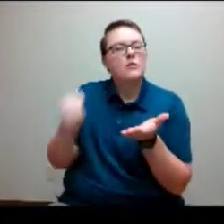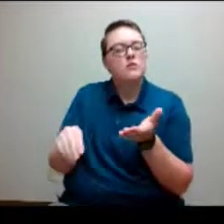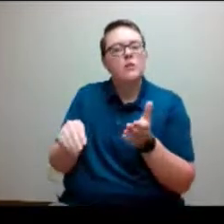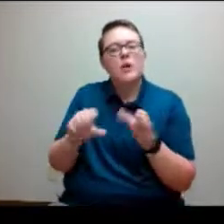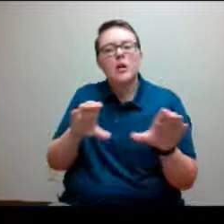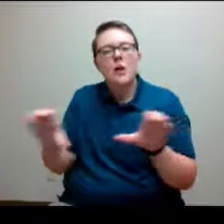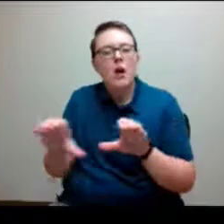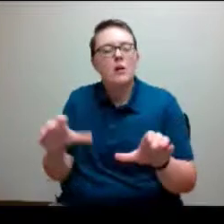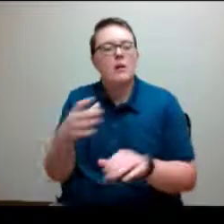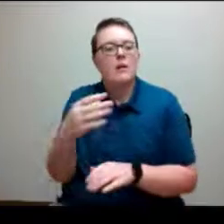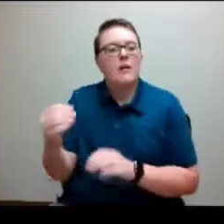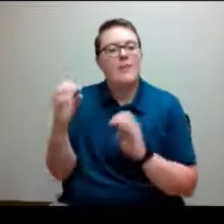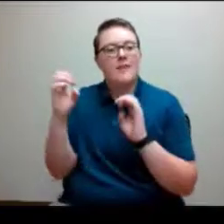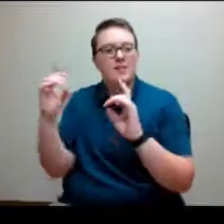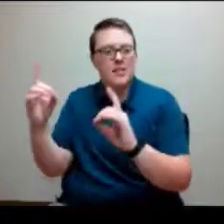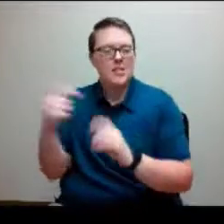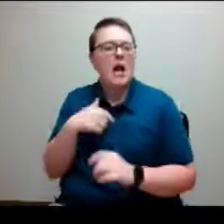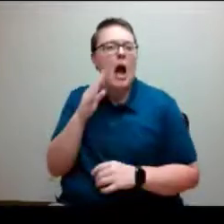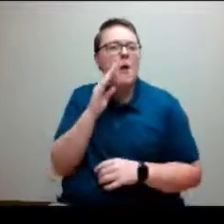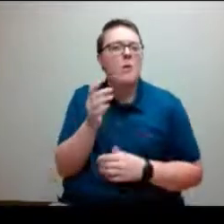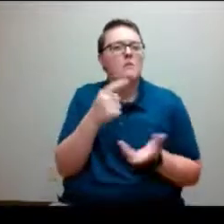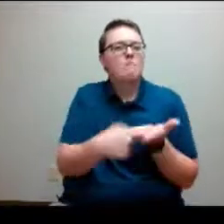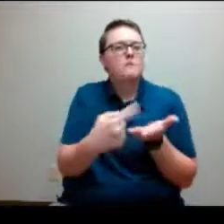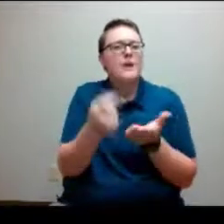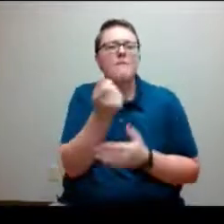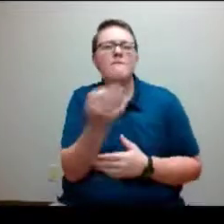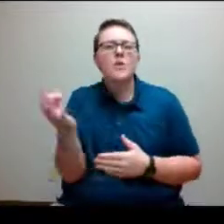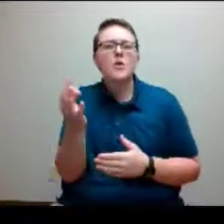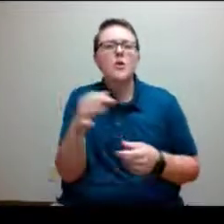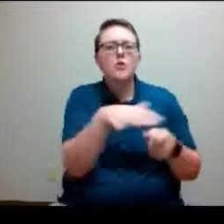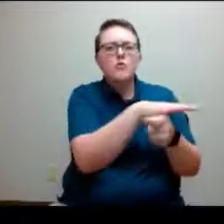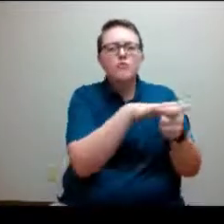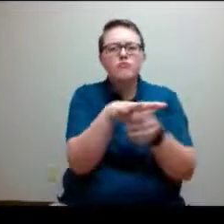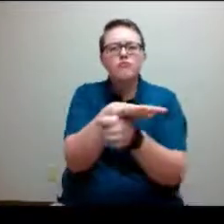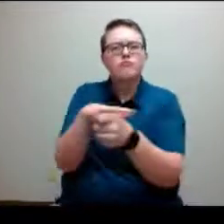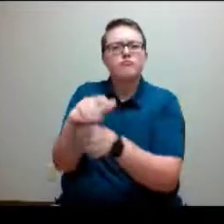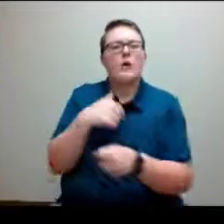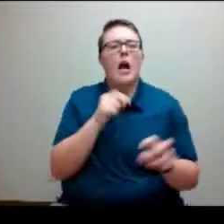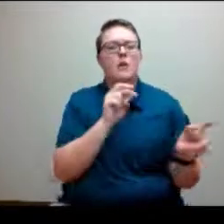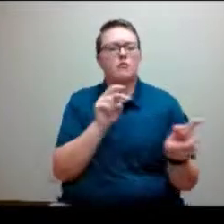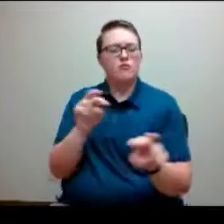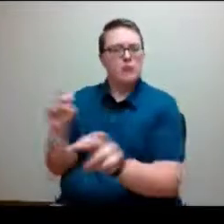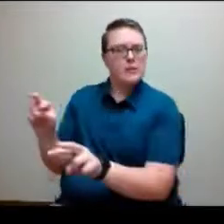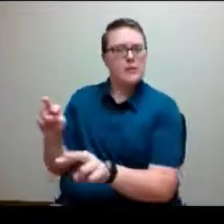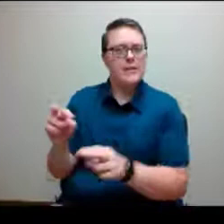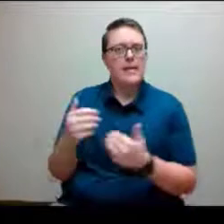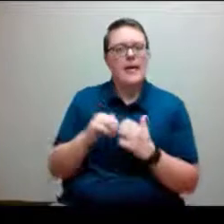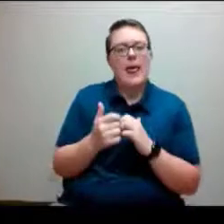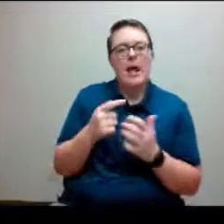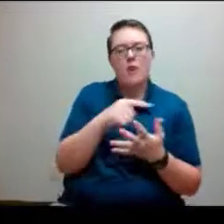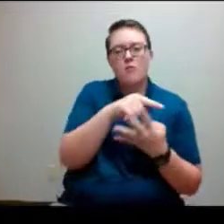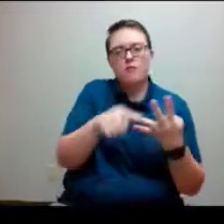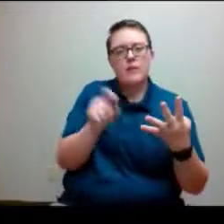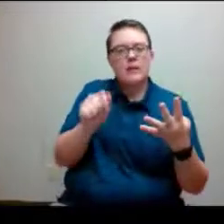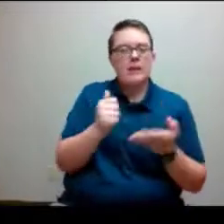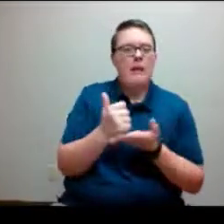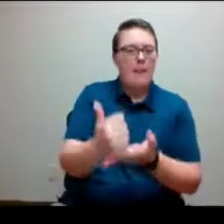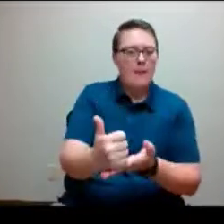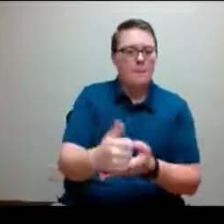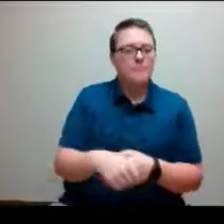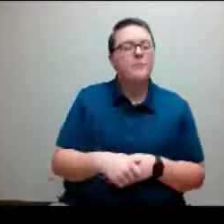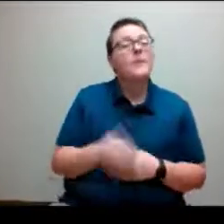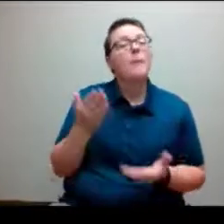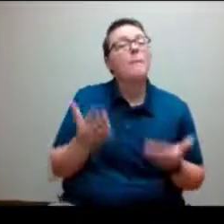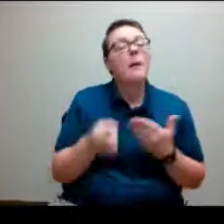different areas that I oversee and what these areas can do for you. So as you all may be aware, when it